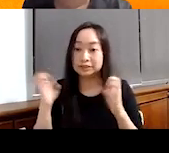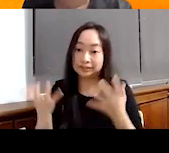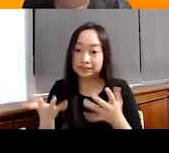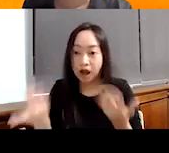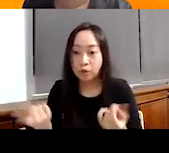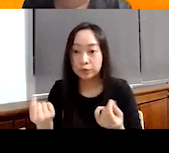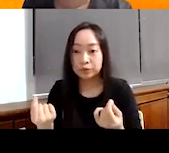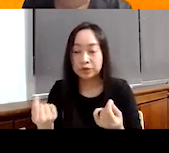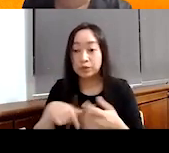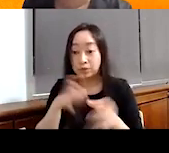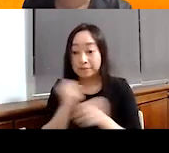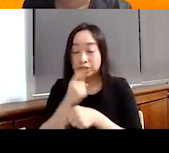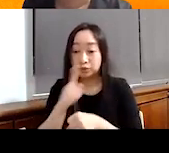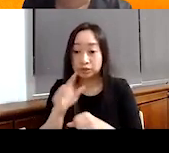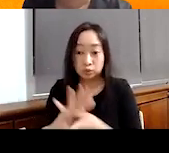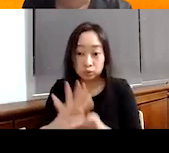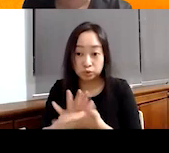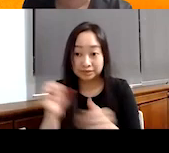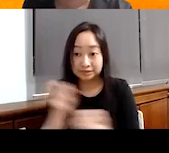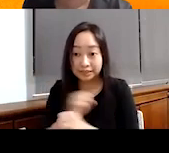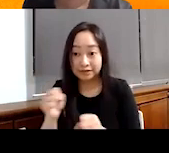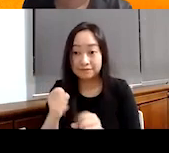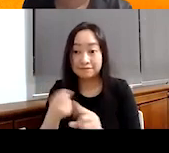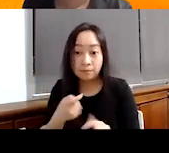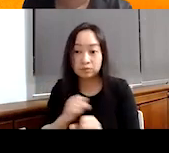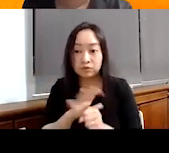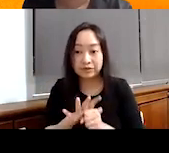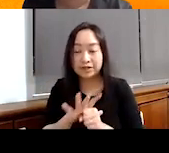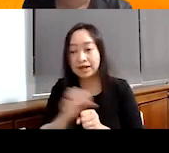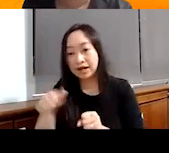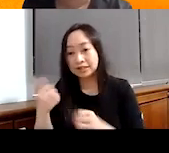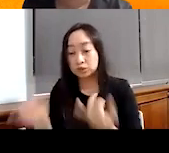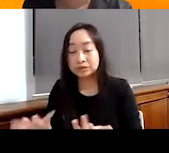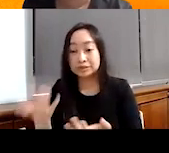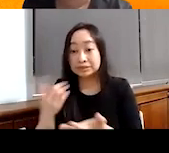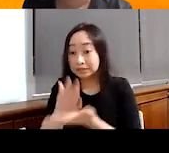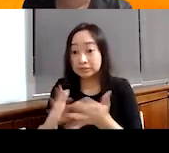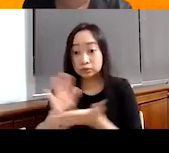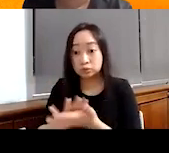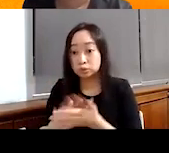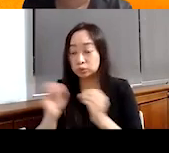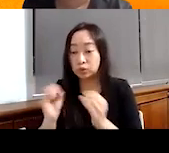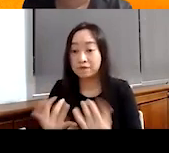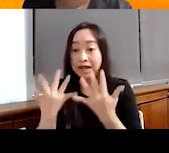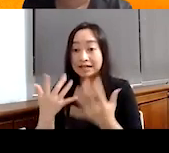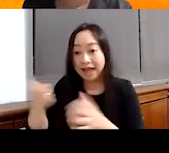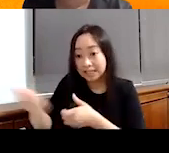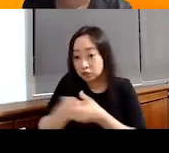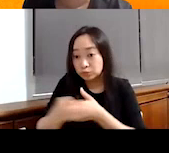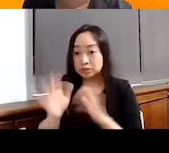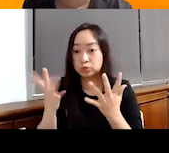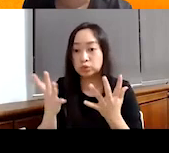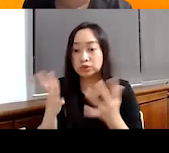sure that schools are safe, you know, for COVID, but other issues, some of them don't even have fire extinguishers. Some of them don't have school safety plans.